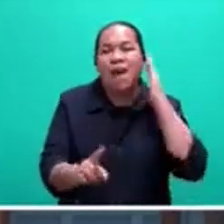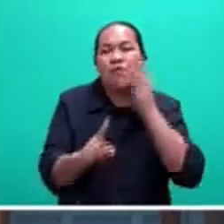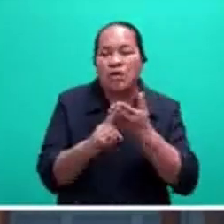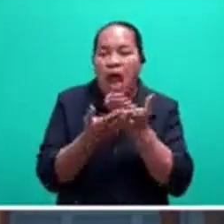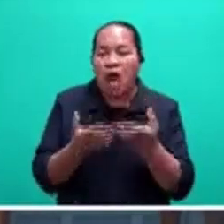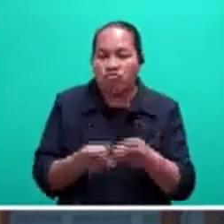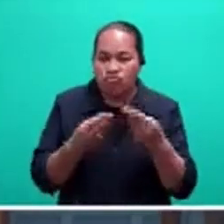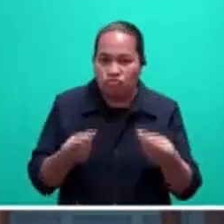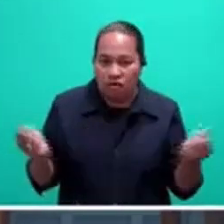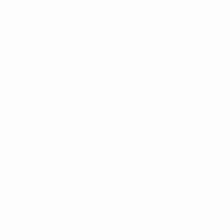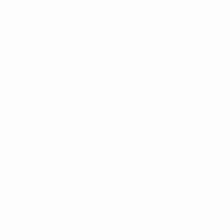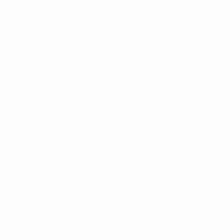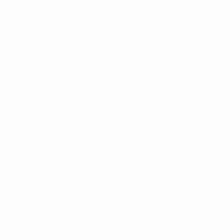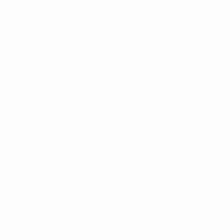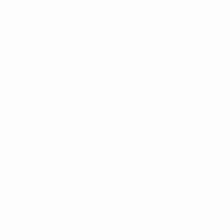address this holistically.